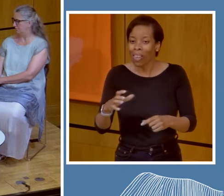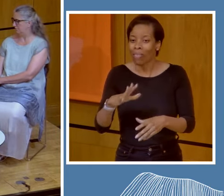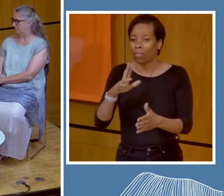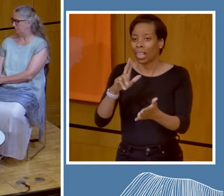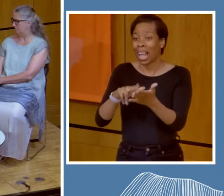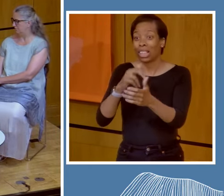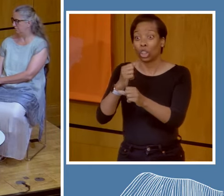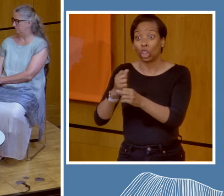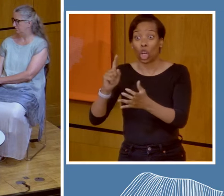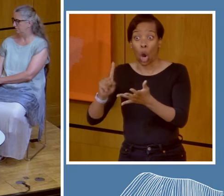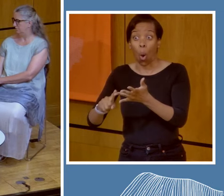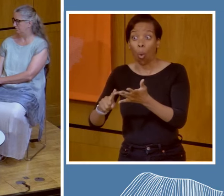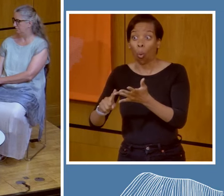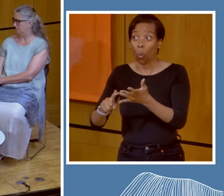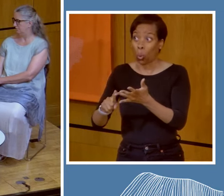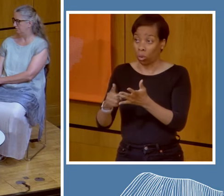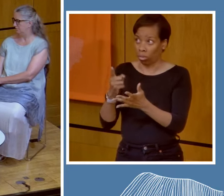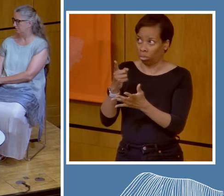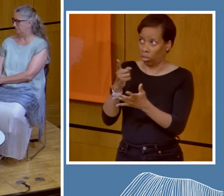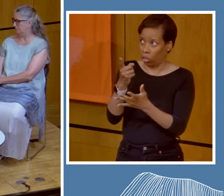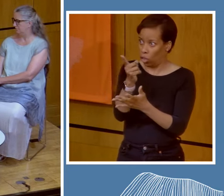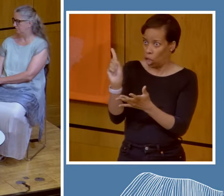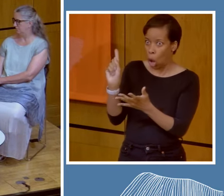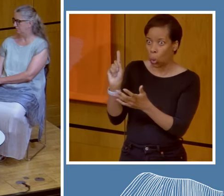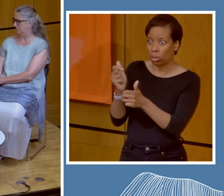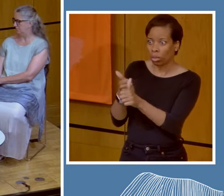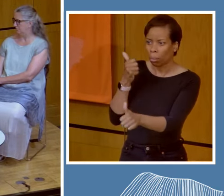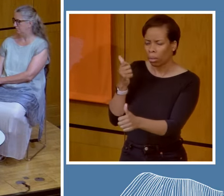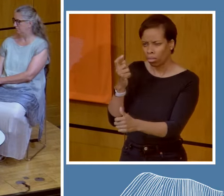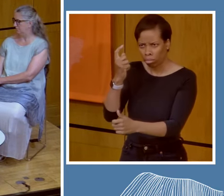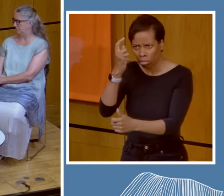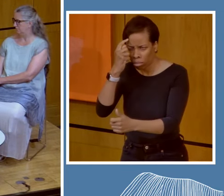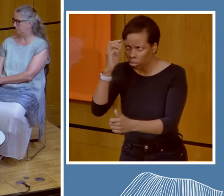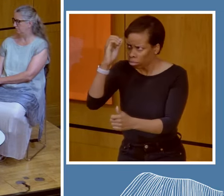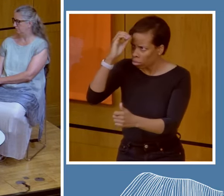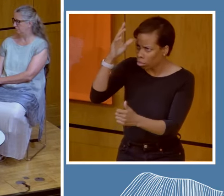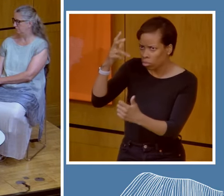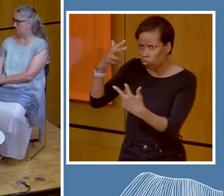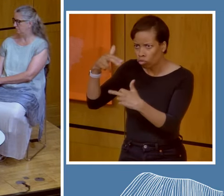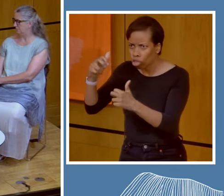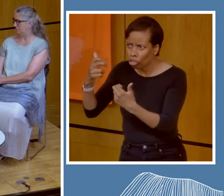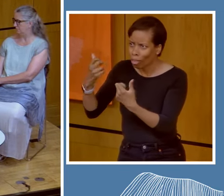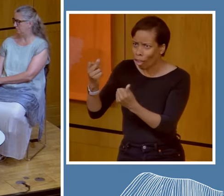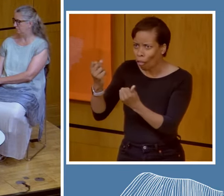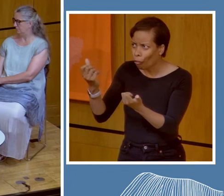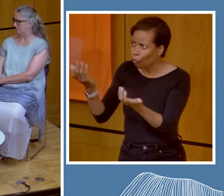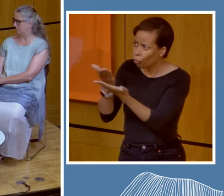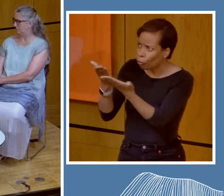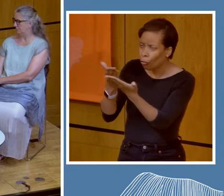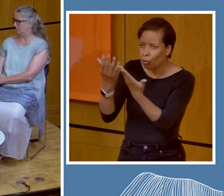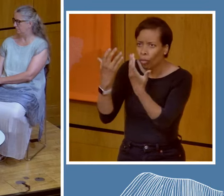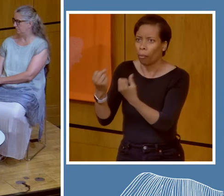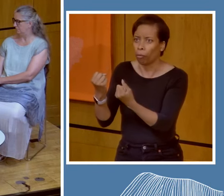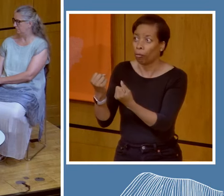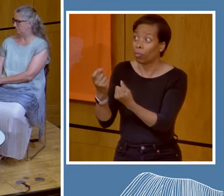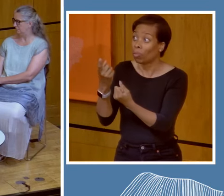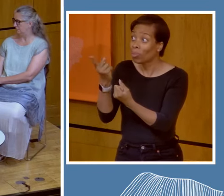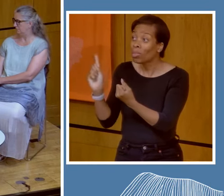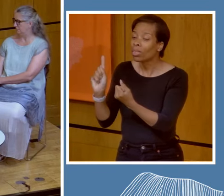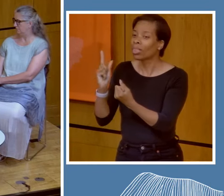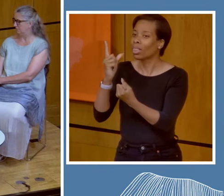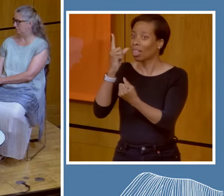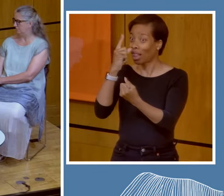that are powerful enough, knowledgeable enough, and united enough to be bringing